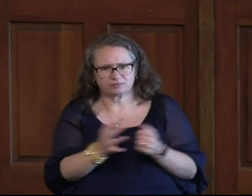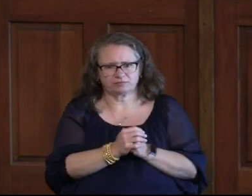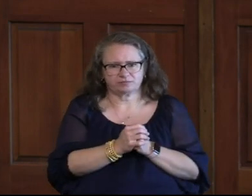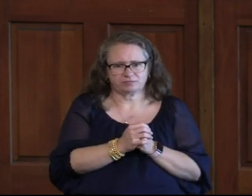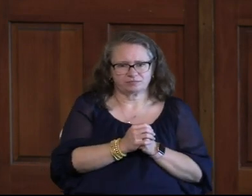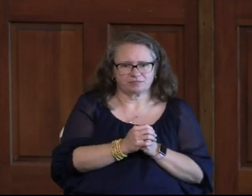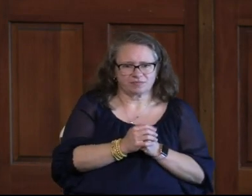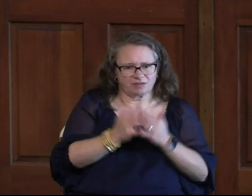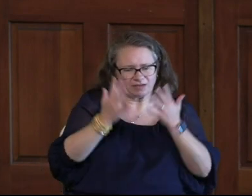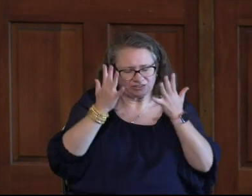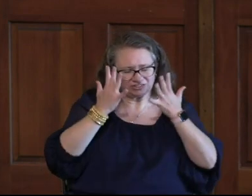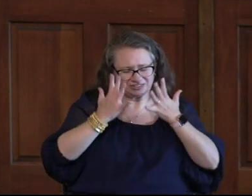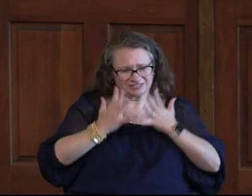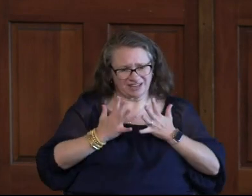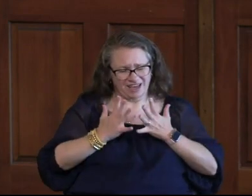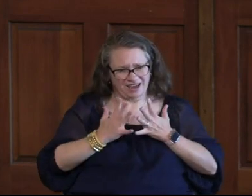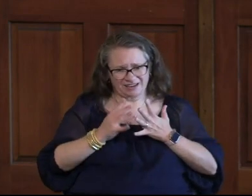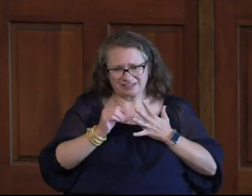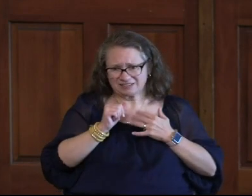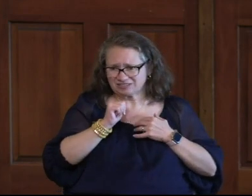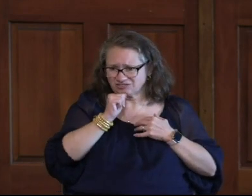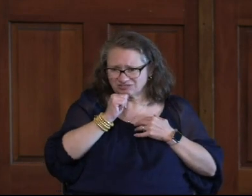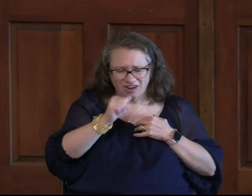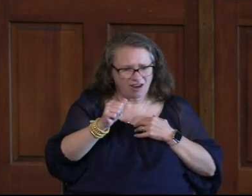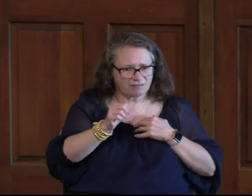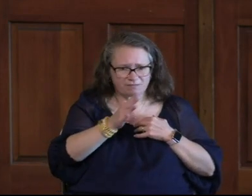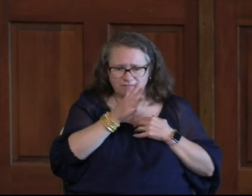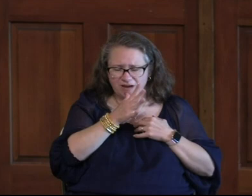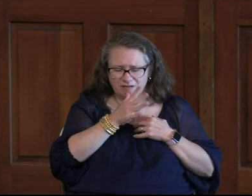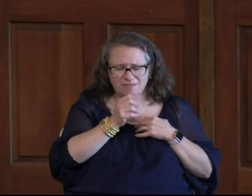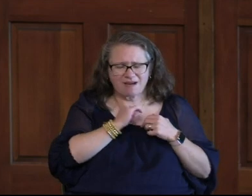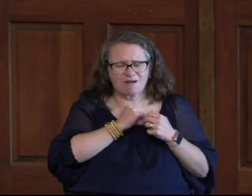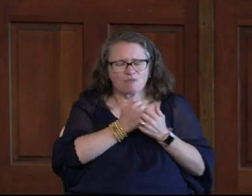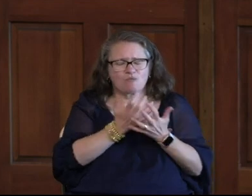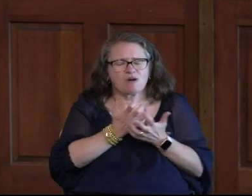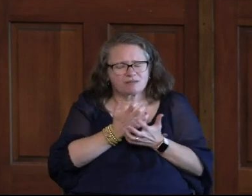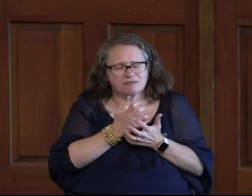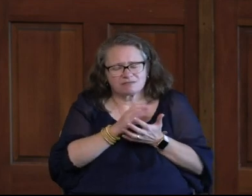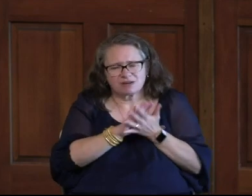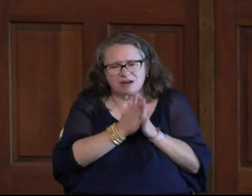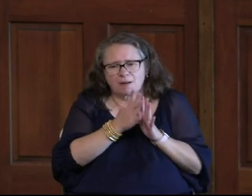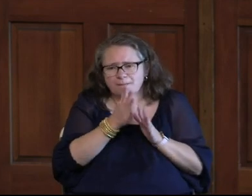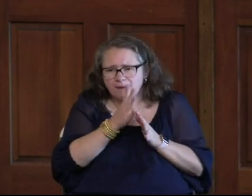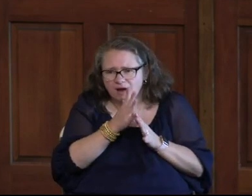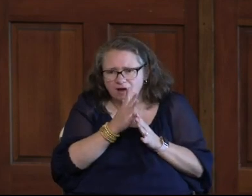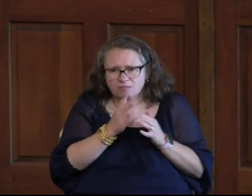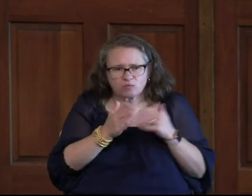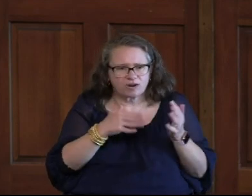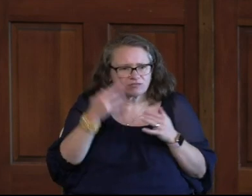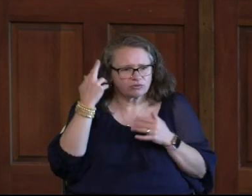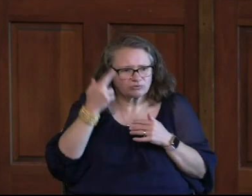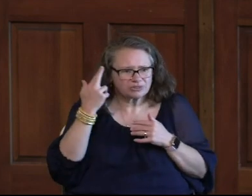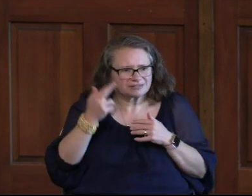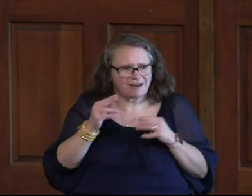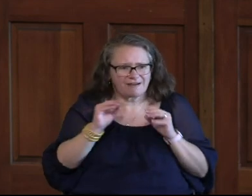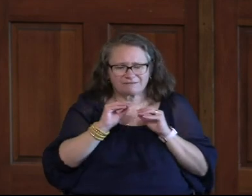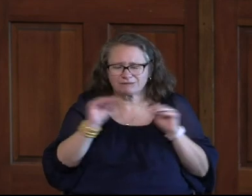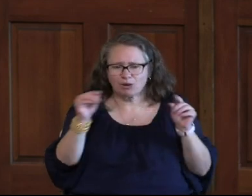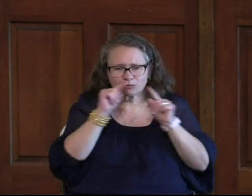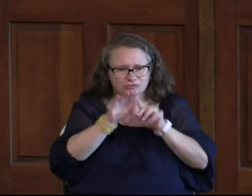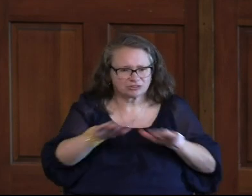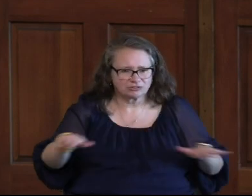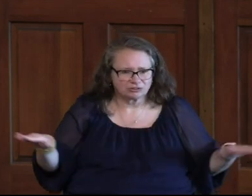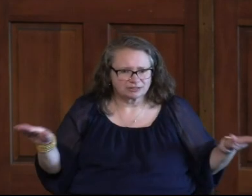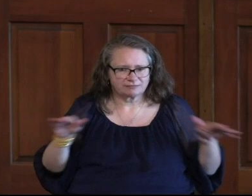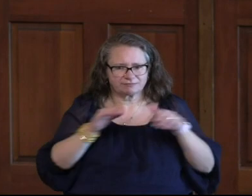Maybe you're grieving You know Not being a mom And you say I'd love to be a mom But for whatever reason I have not been able To